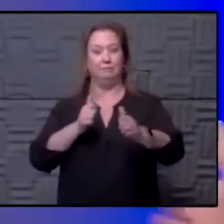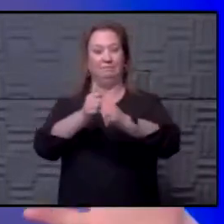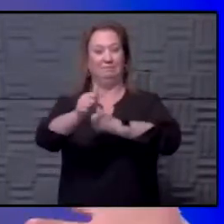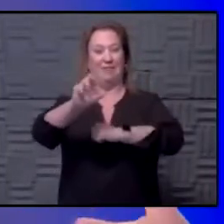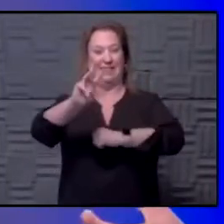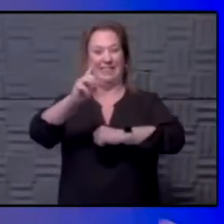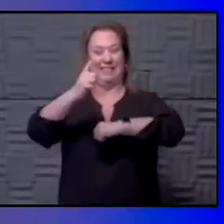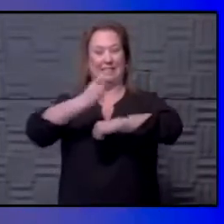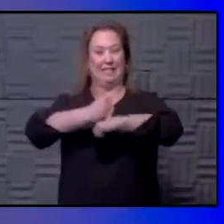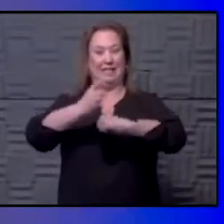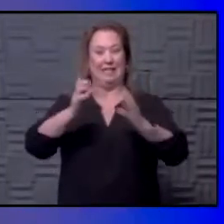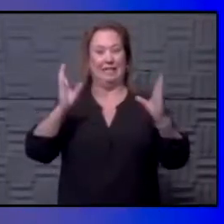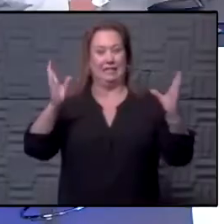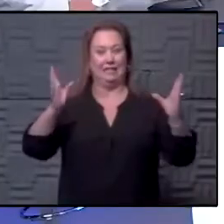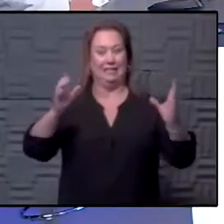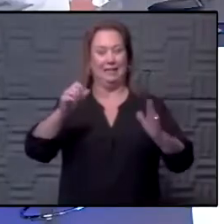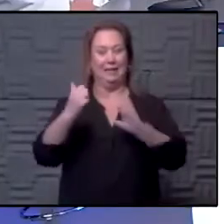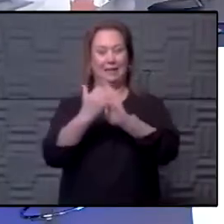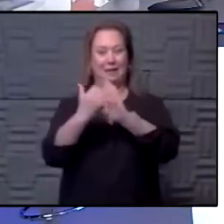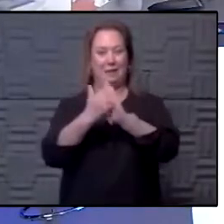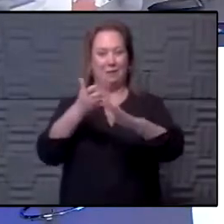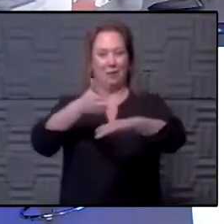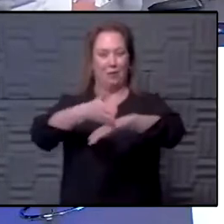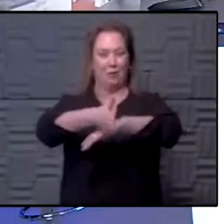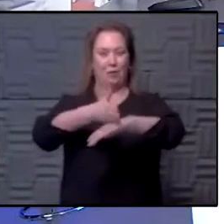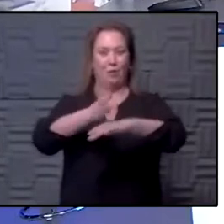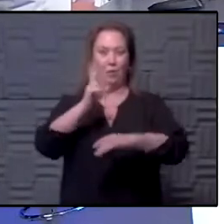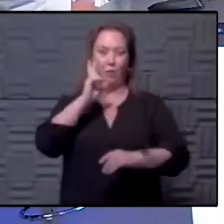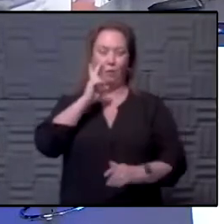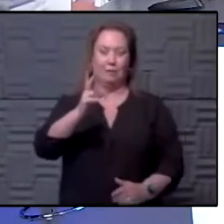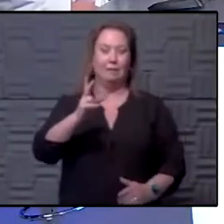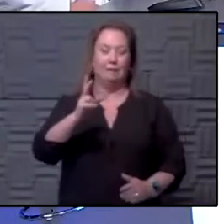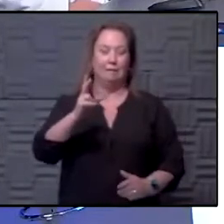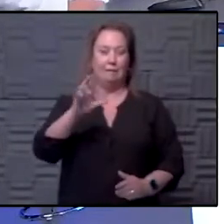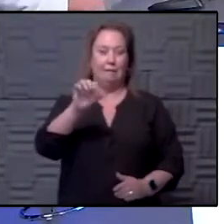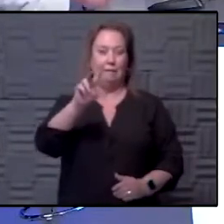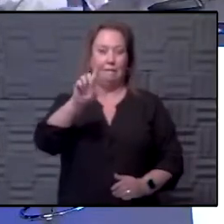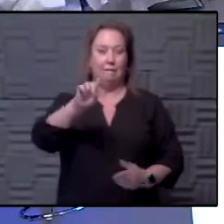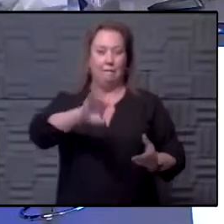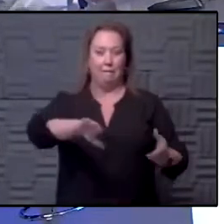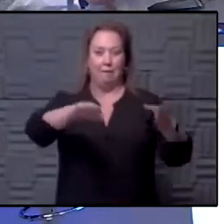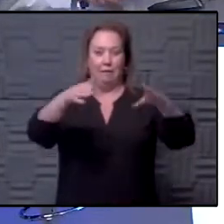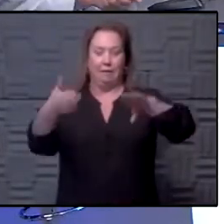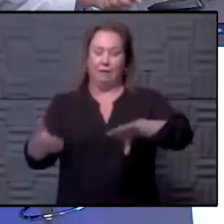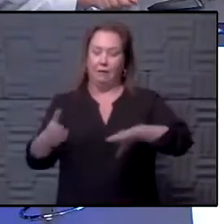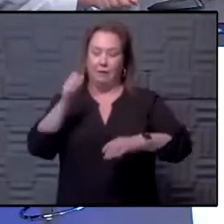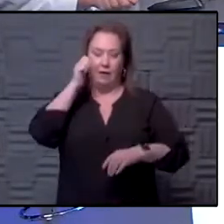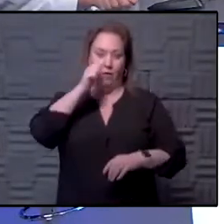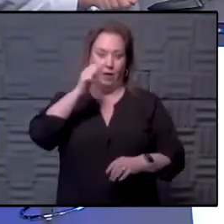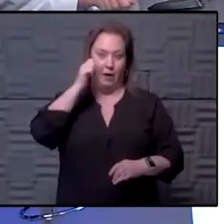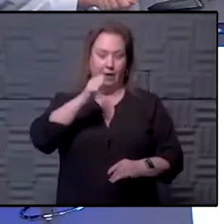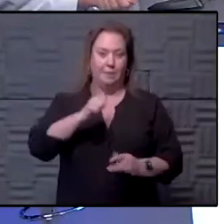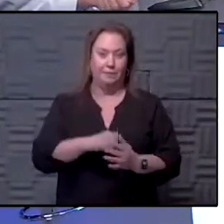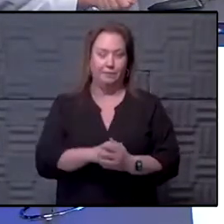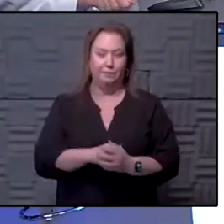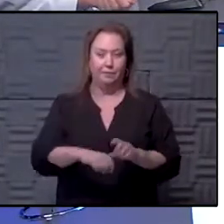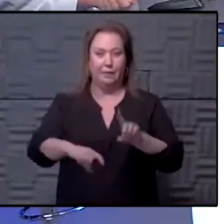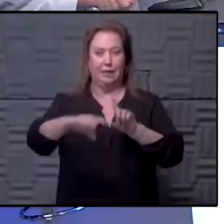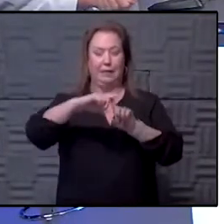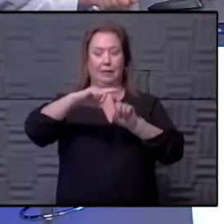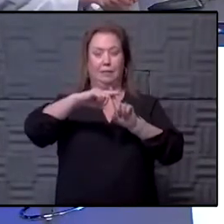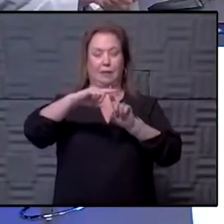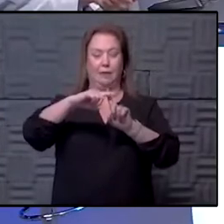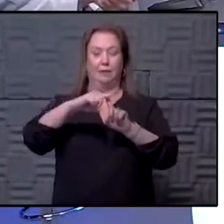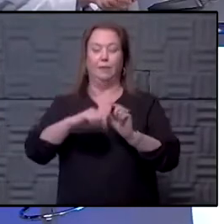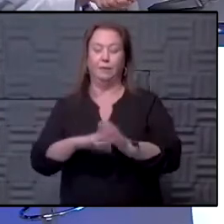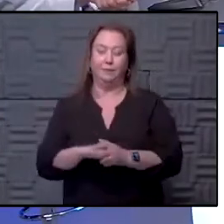that stretch is great, because we were seeing them every single day. So that is a positive sign. Yeah, and I think it's because we have fewer